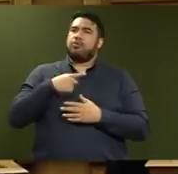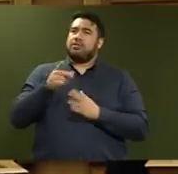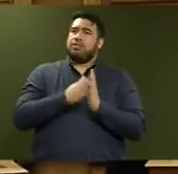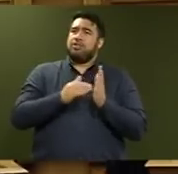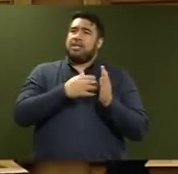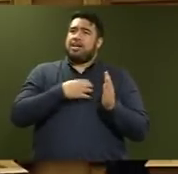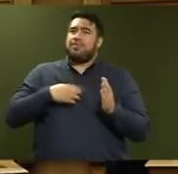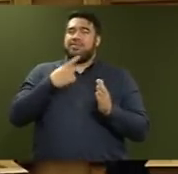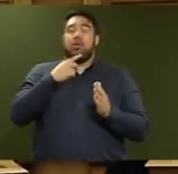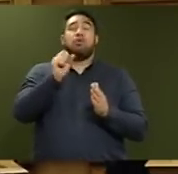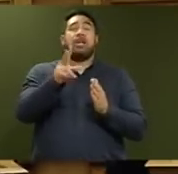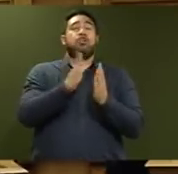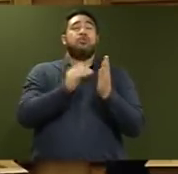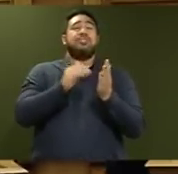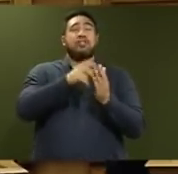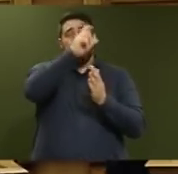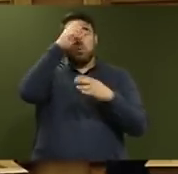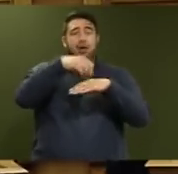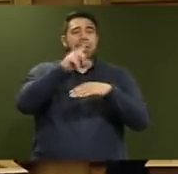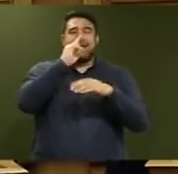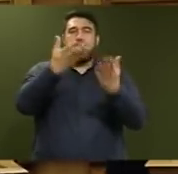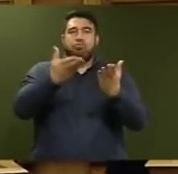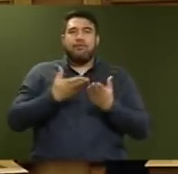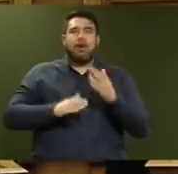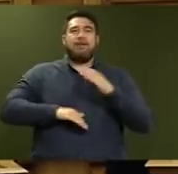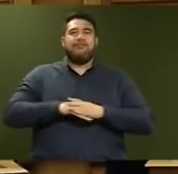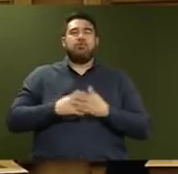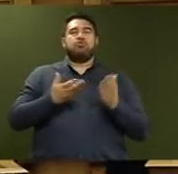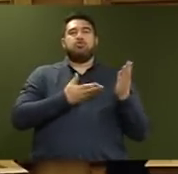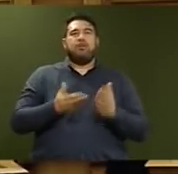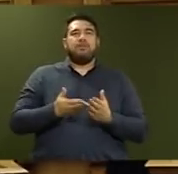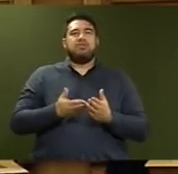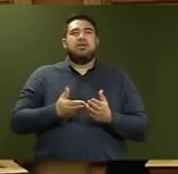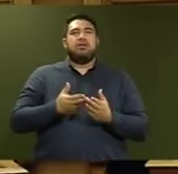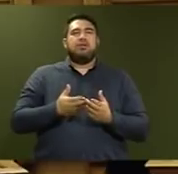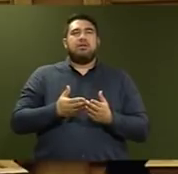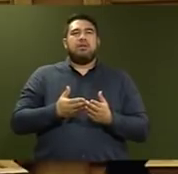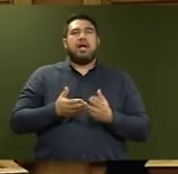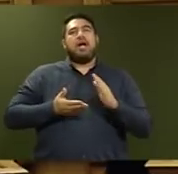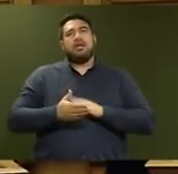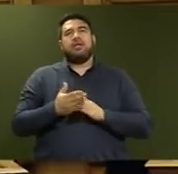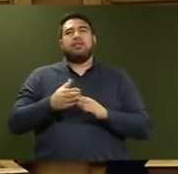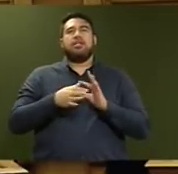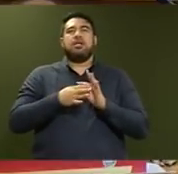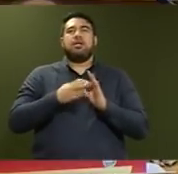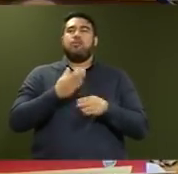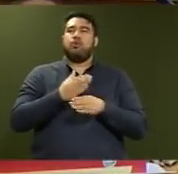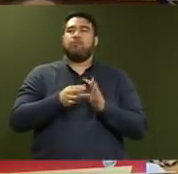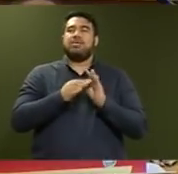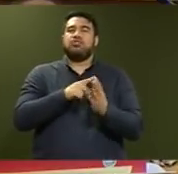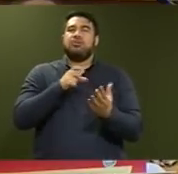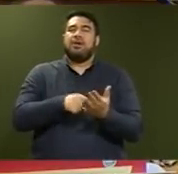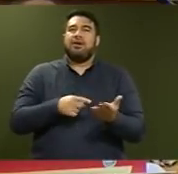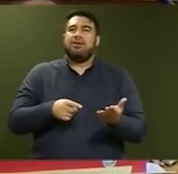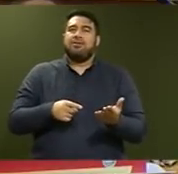alone could not provide all life-preserving services as required by the Employment Relations Act? Mr Speaker, the